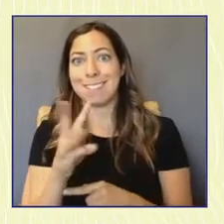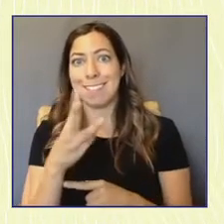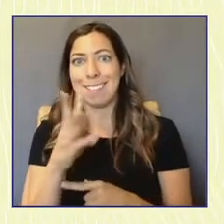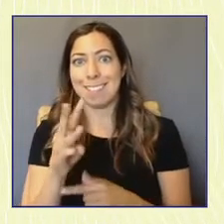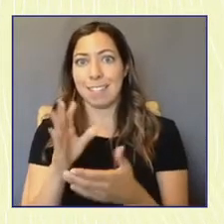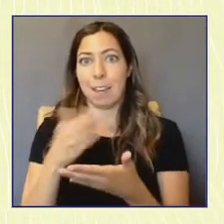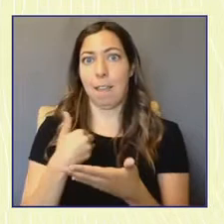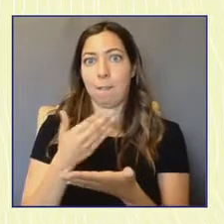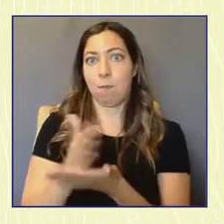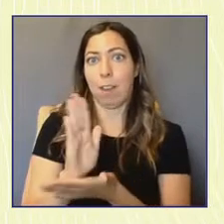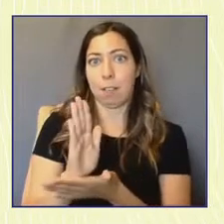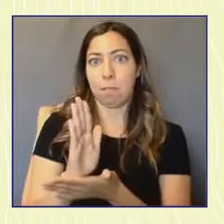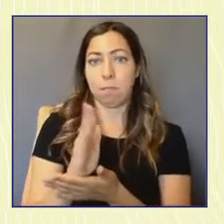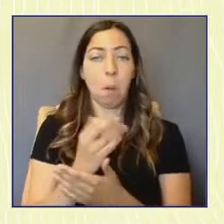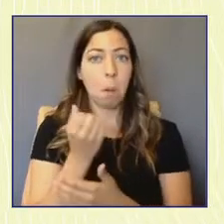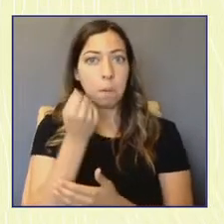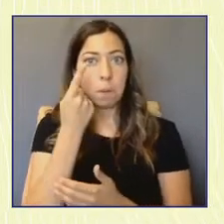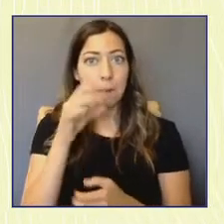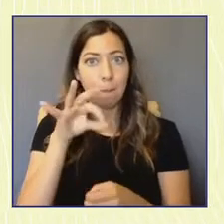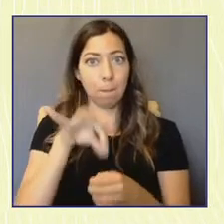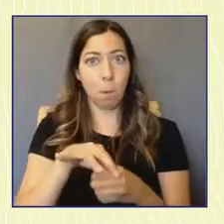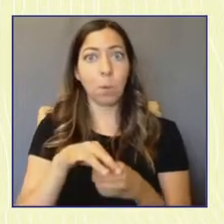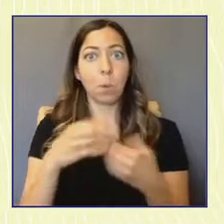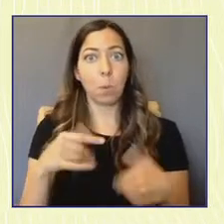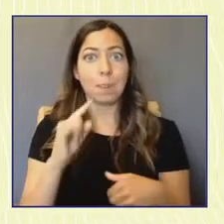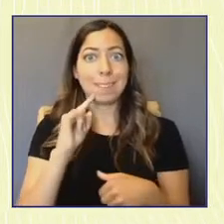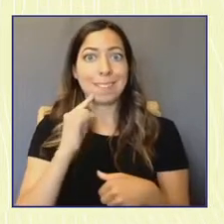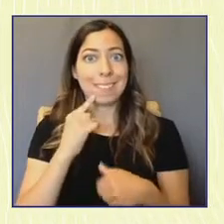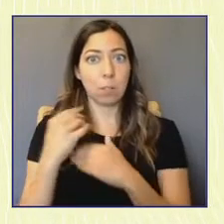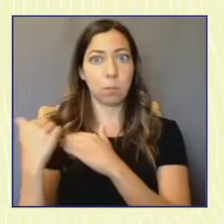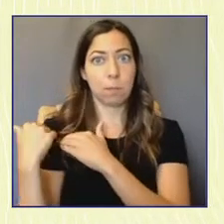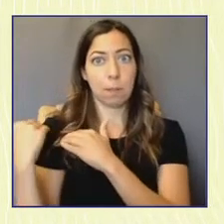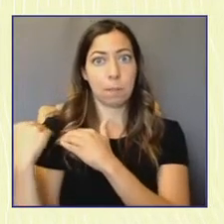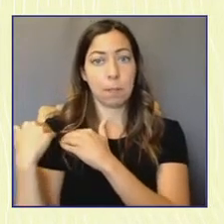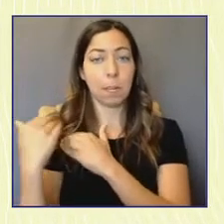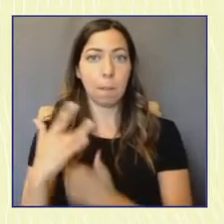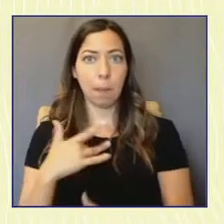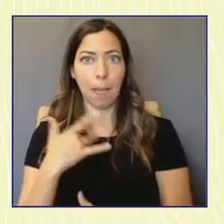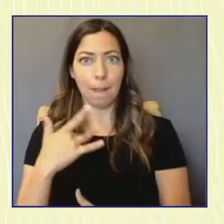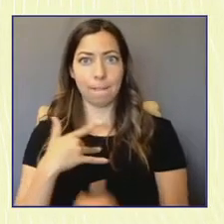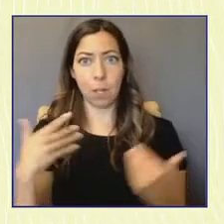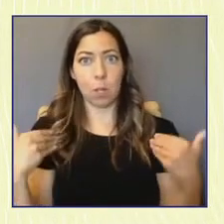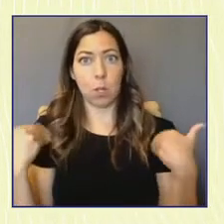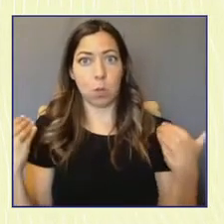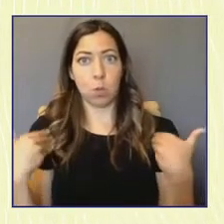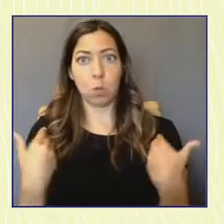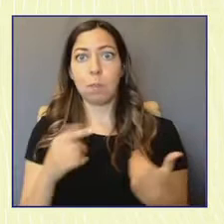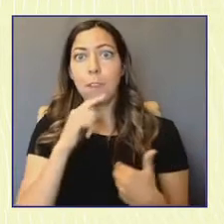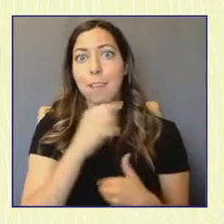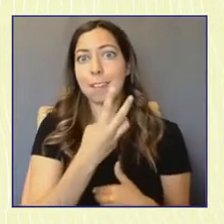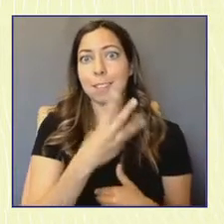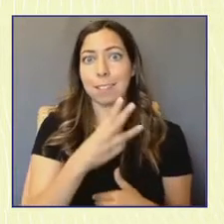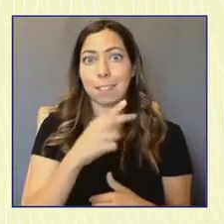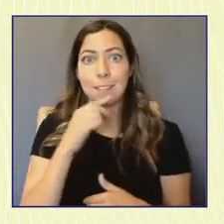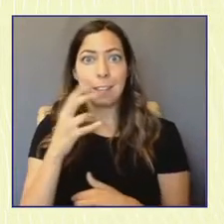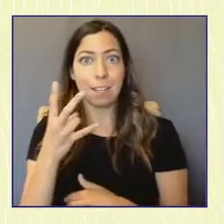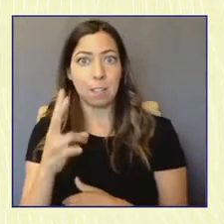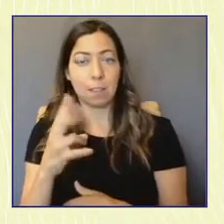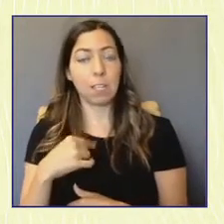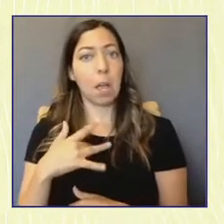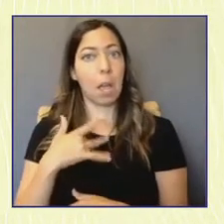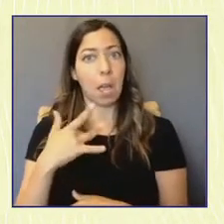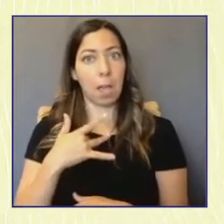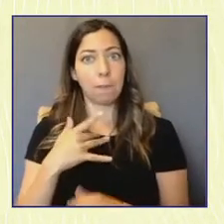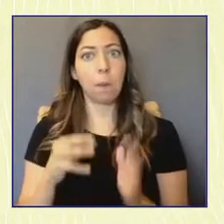and I believe that our youth at 16 and 17 years old are mature enough to responsibly cast a